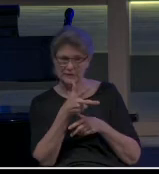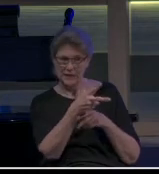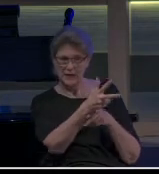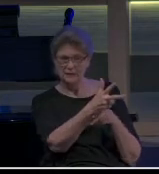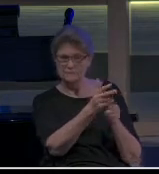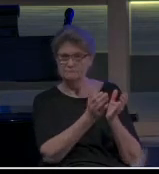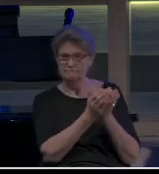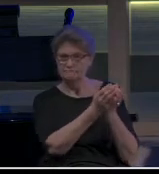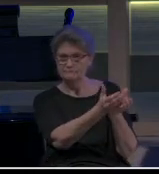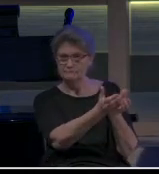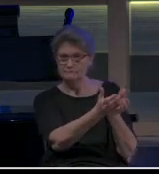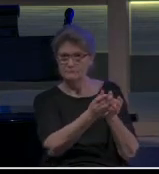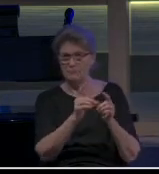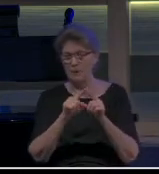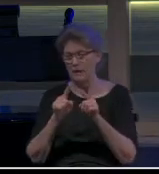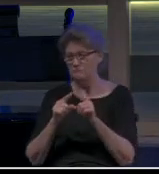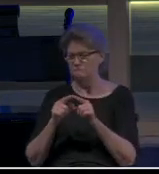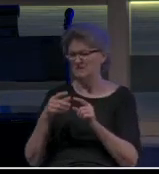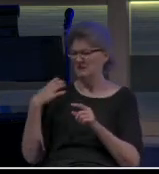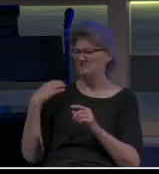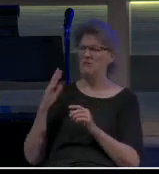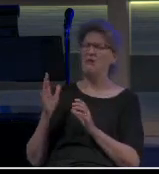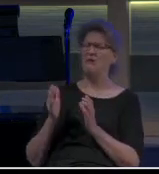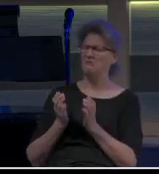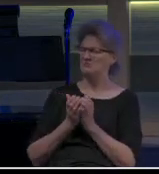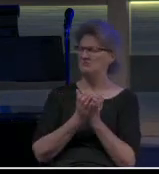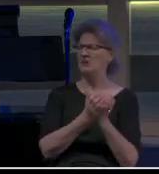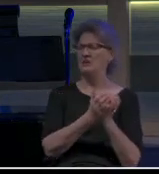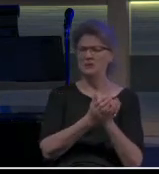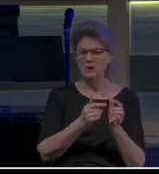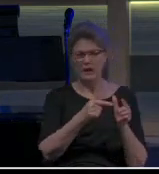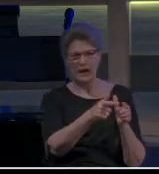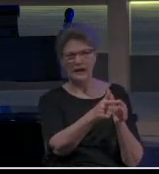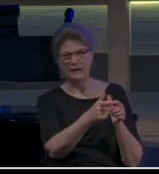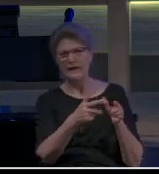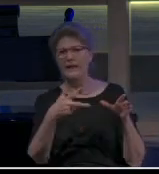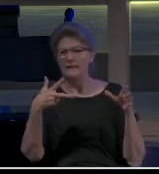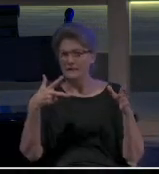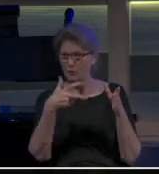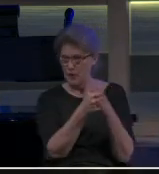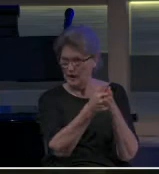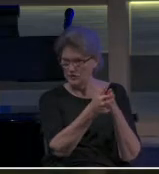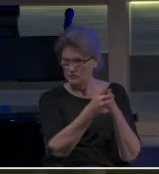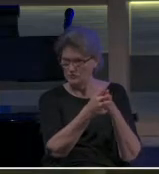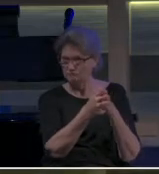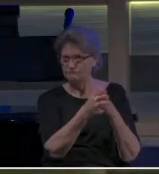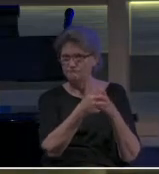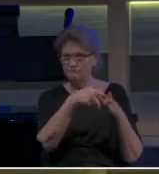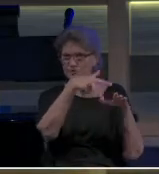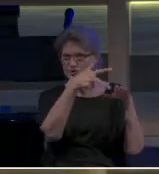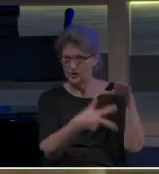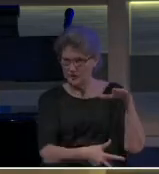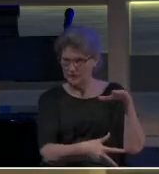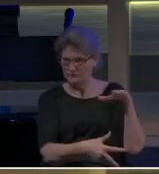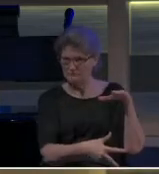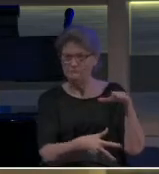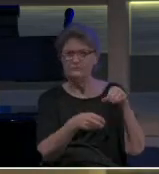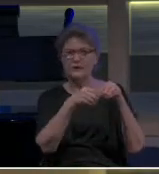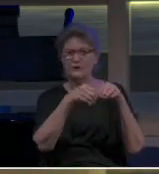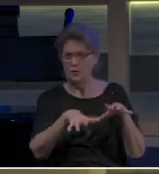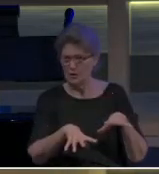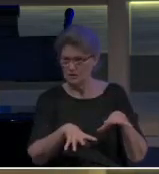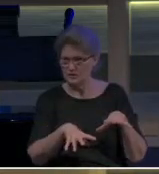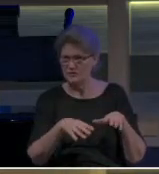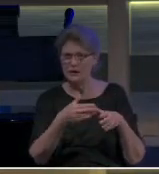lost their cargo, but the 271 or so people on it were saved. And so